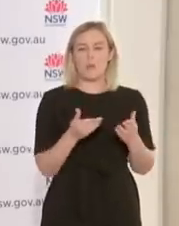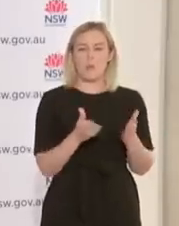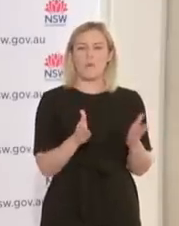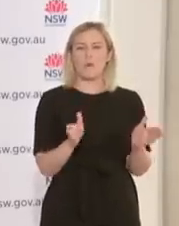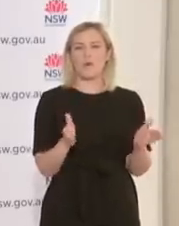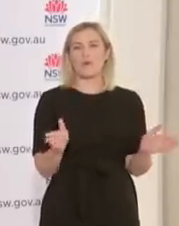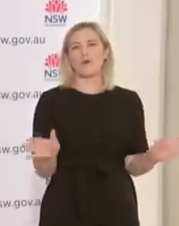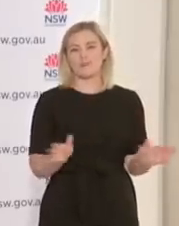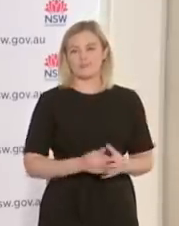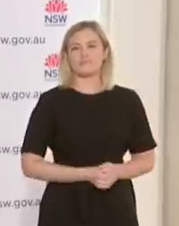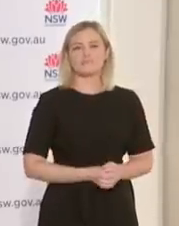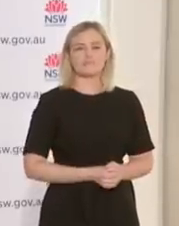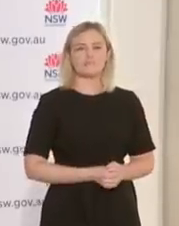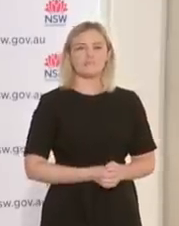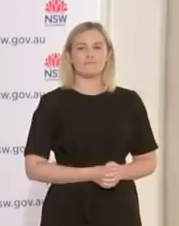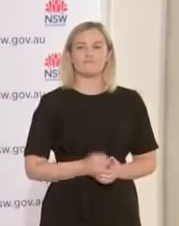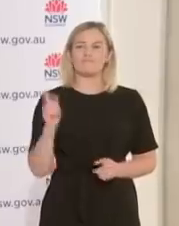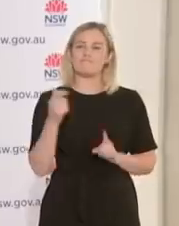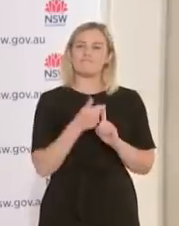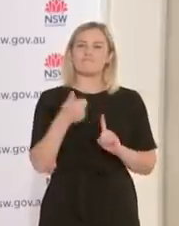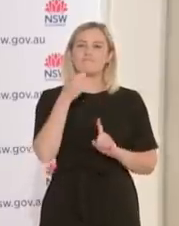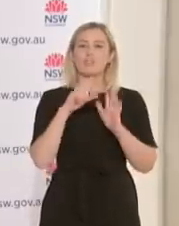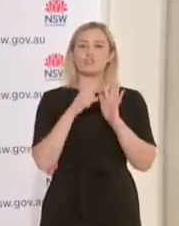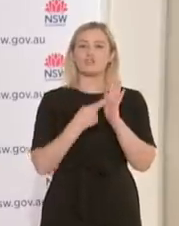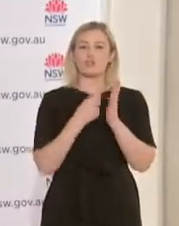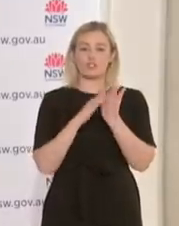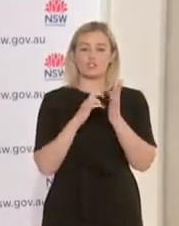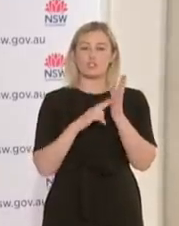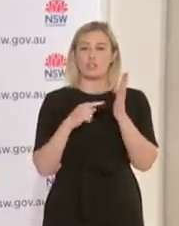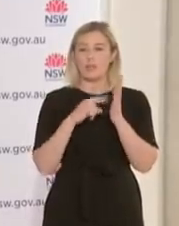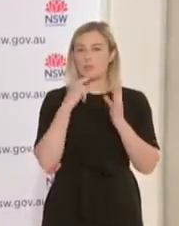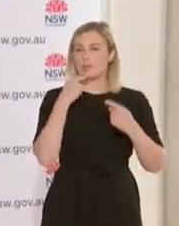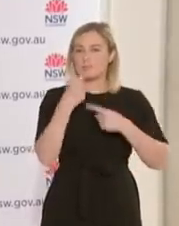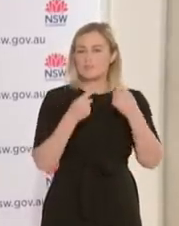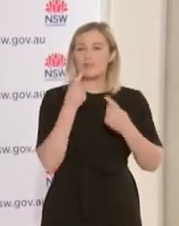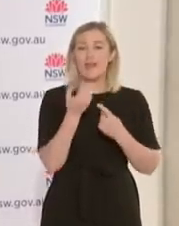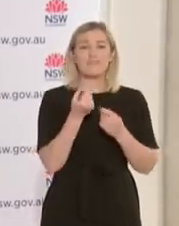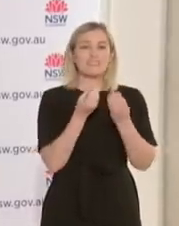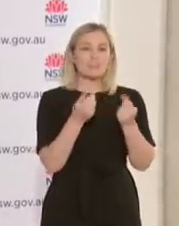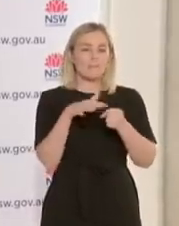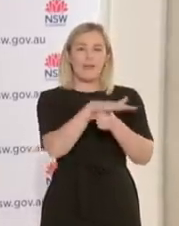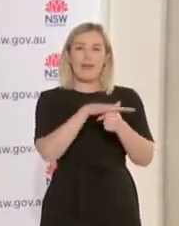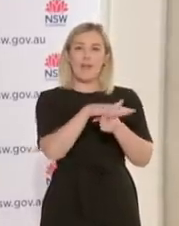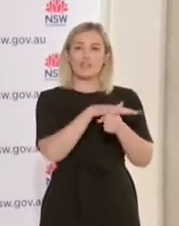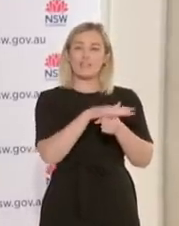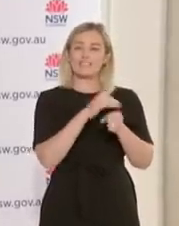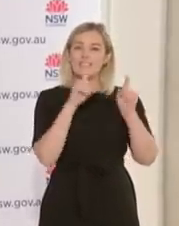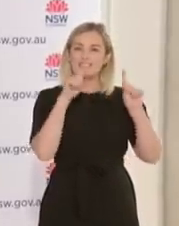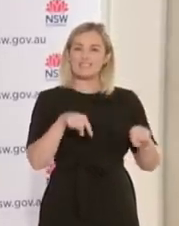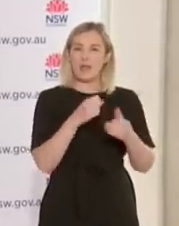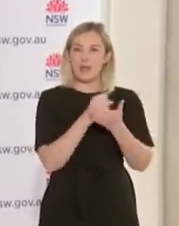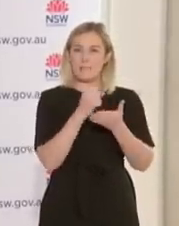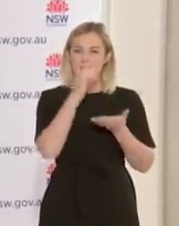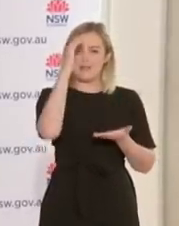Dr Chan will highlight there has been some stabilisation in local government areas of concern which is pleasing however the most